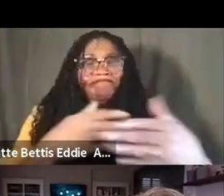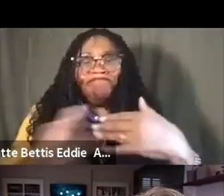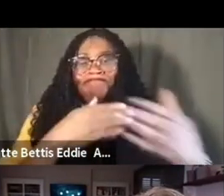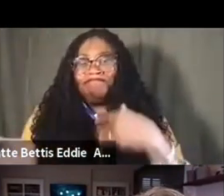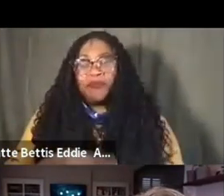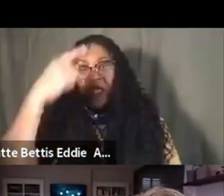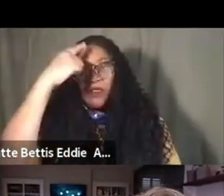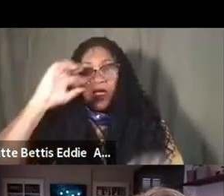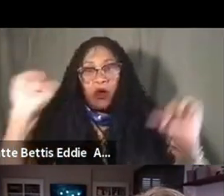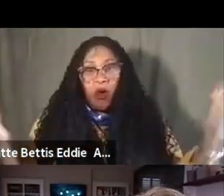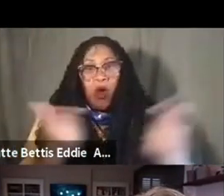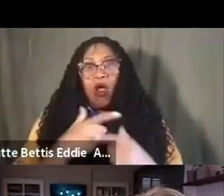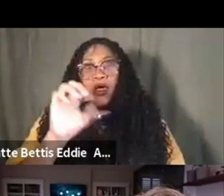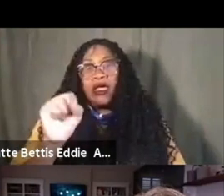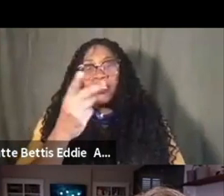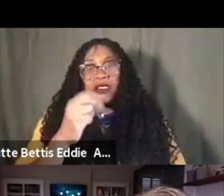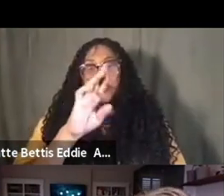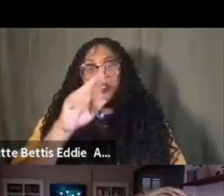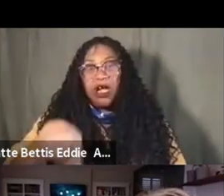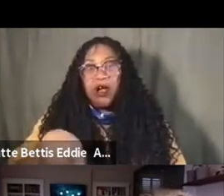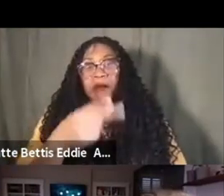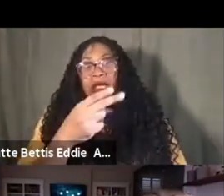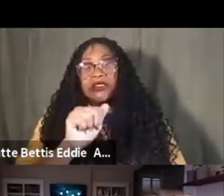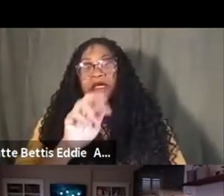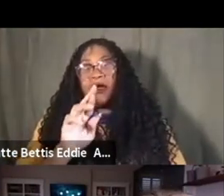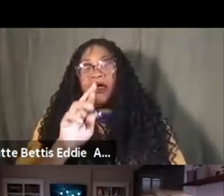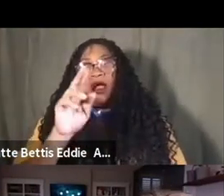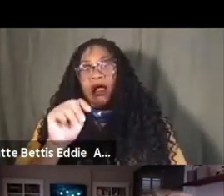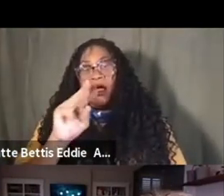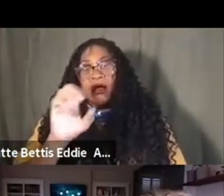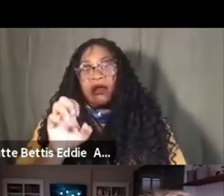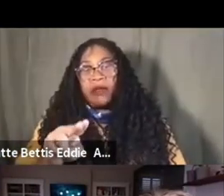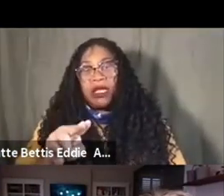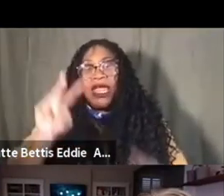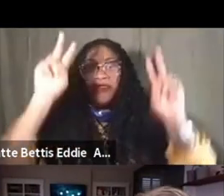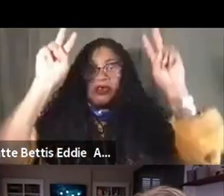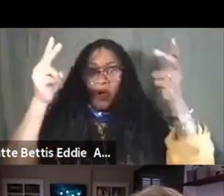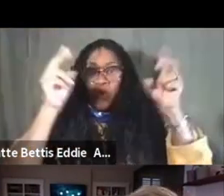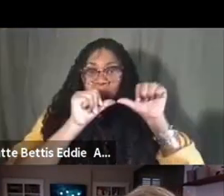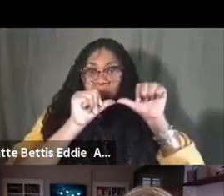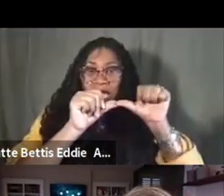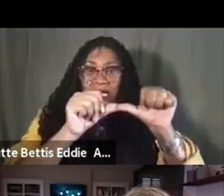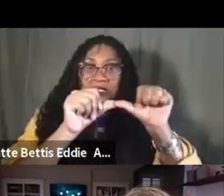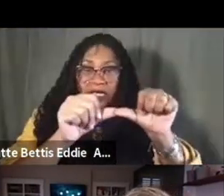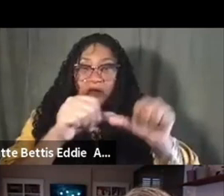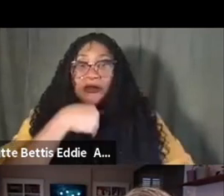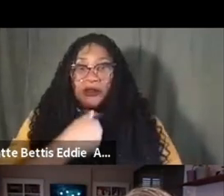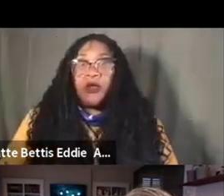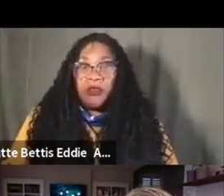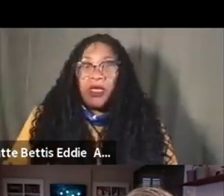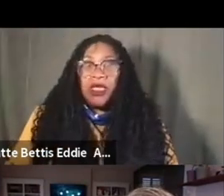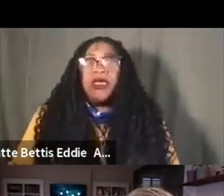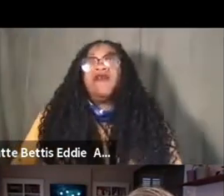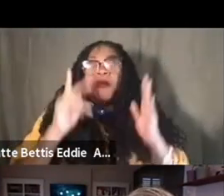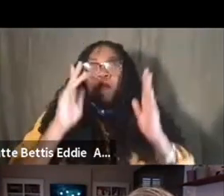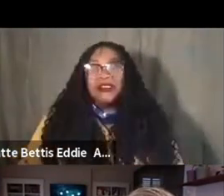work of Christina Sharpe, Sadia Hartman, and there's a quote that often just stays with me, um, that comes from a scholar named